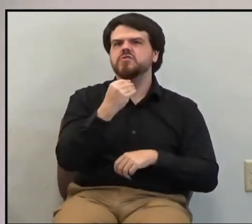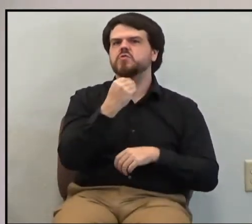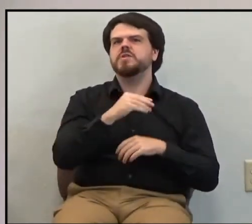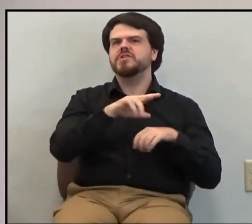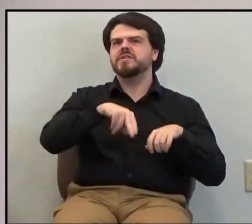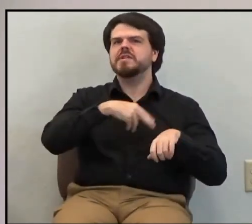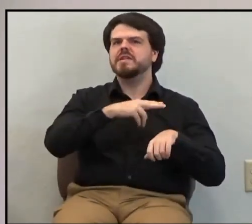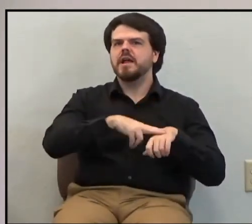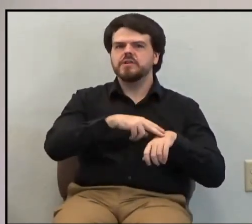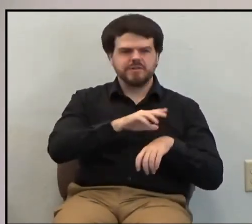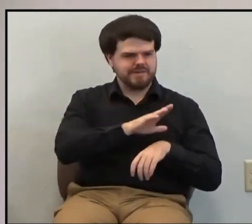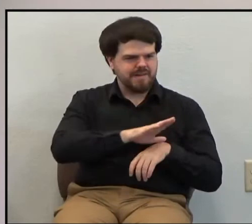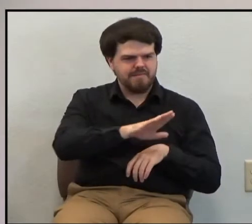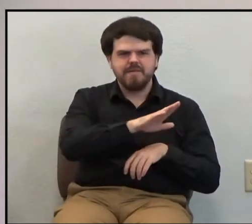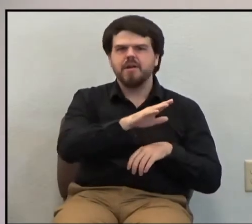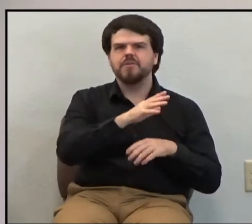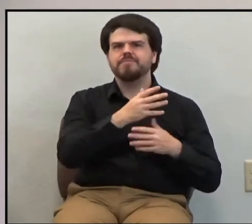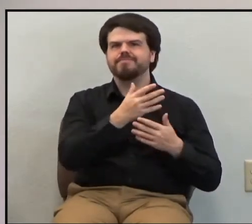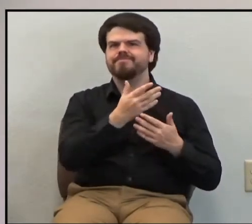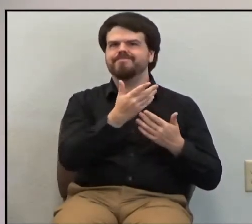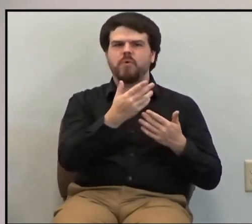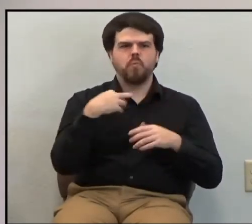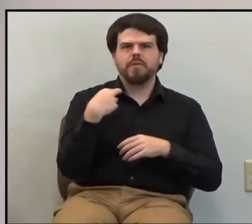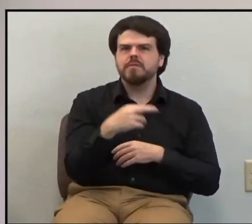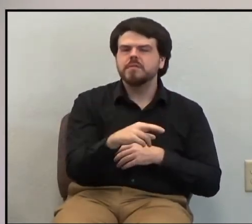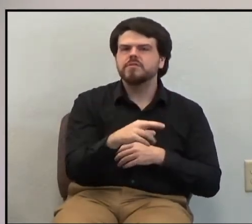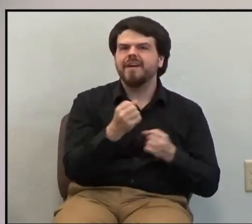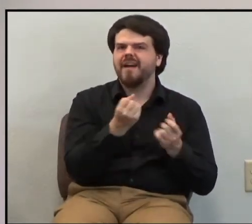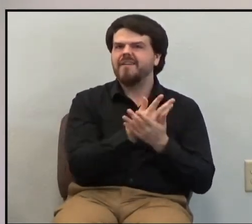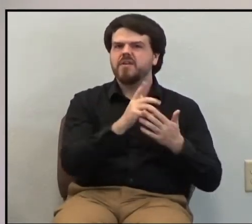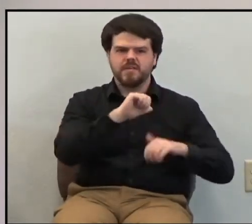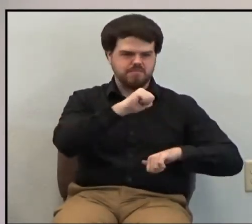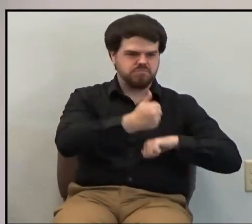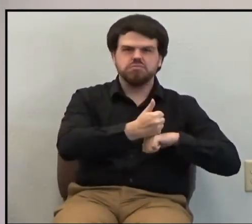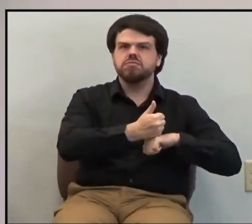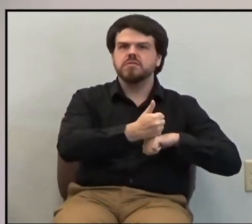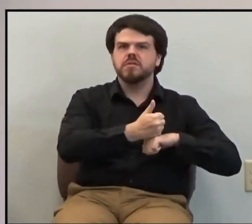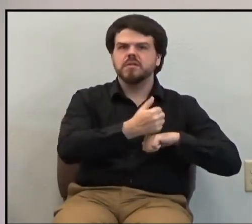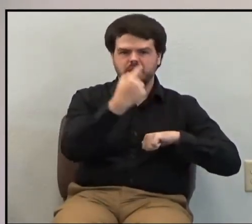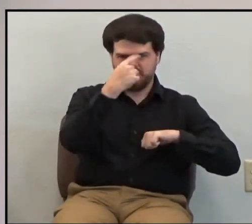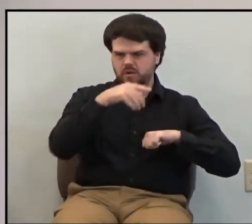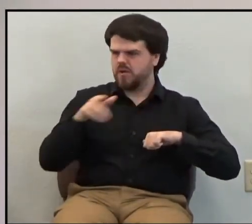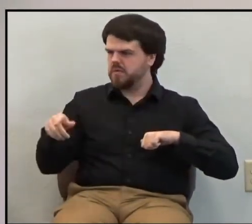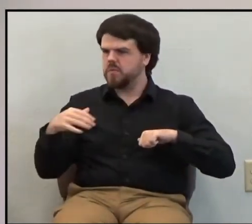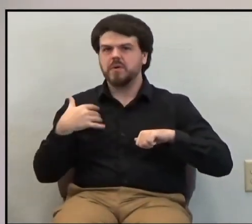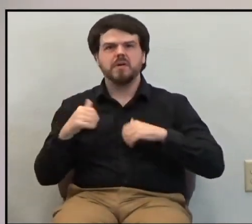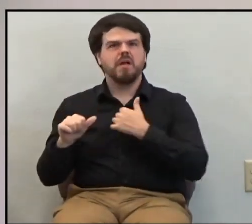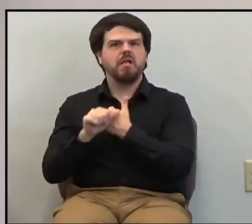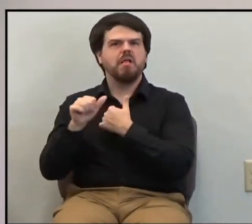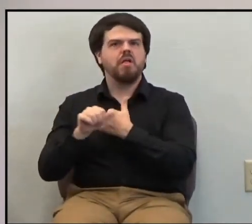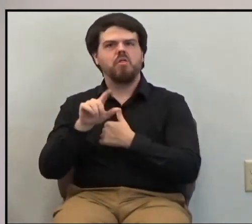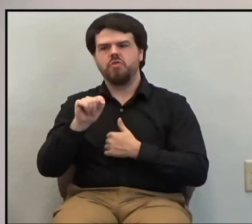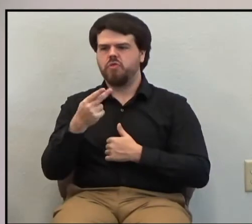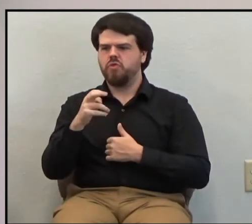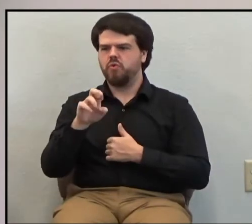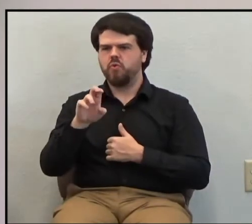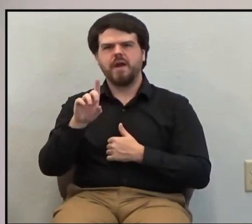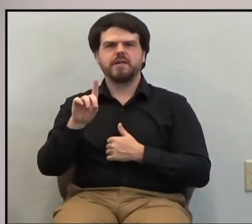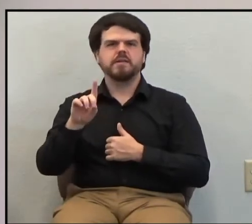religion, Judaism, stood for and existed for was threatened, literally, truly,